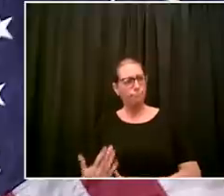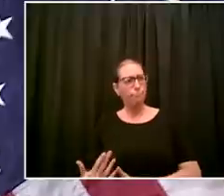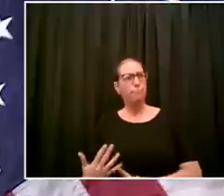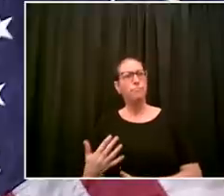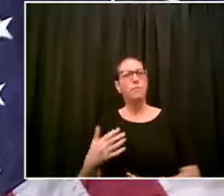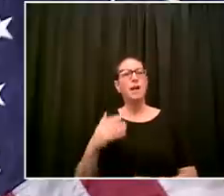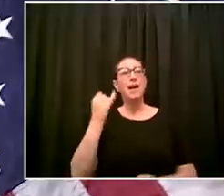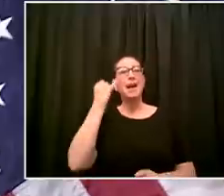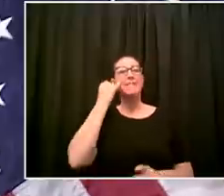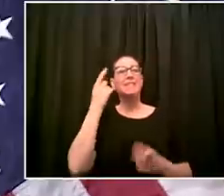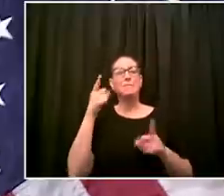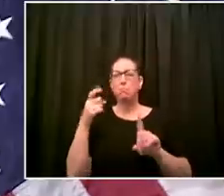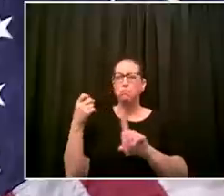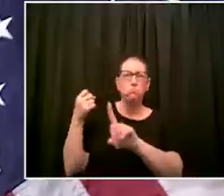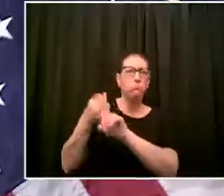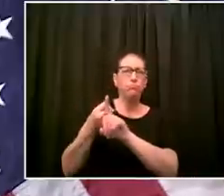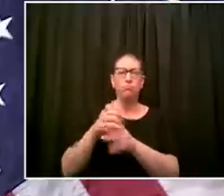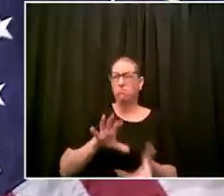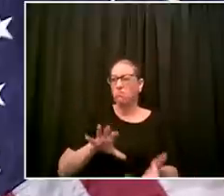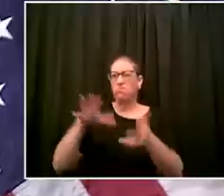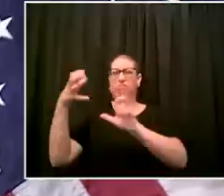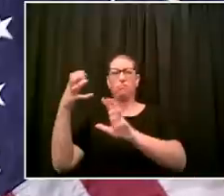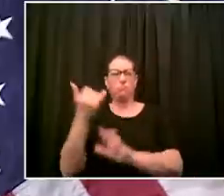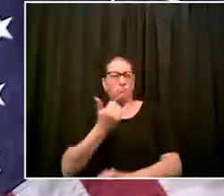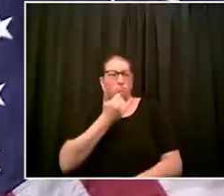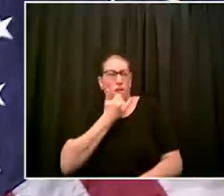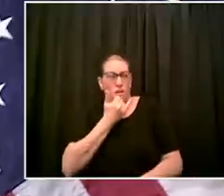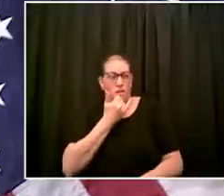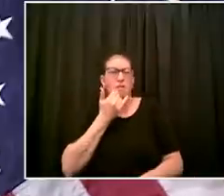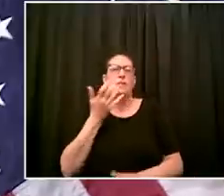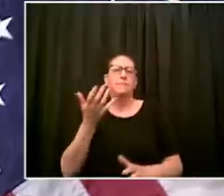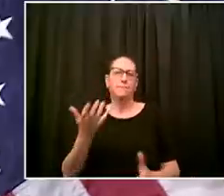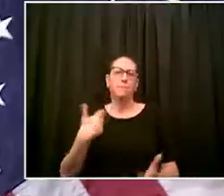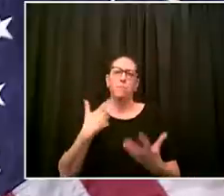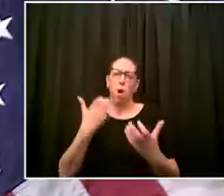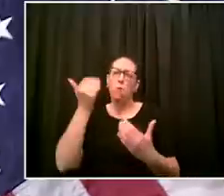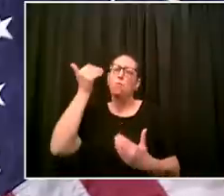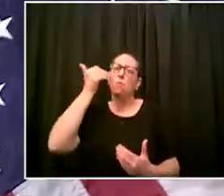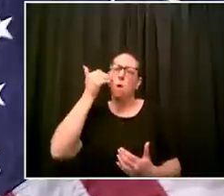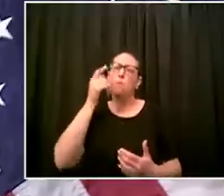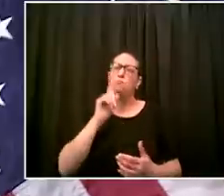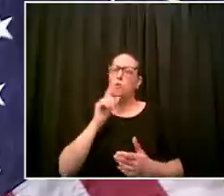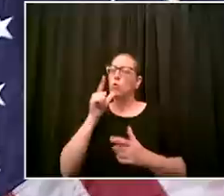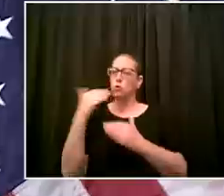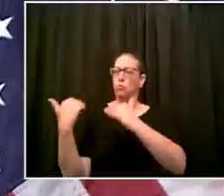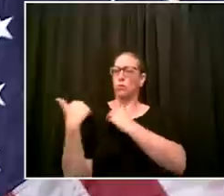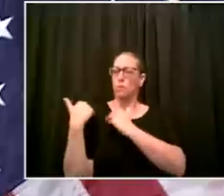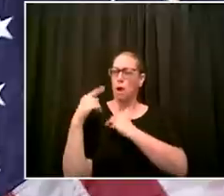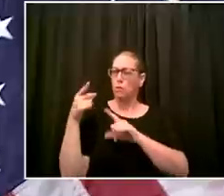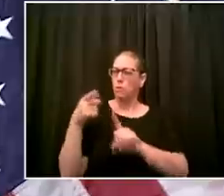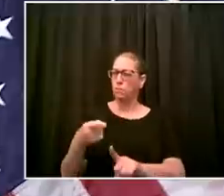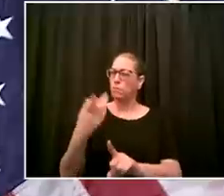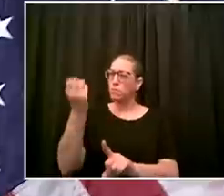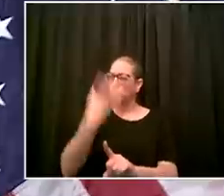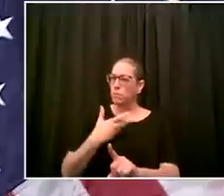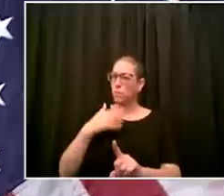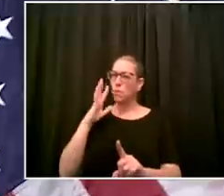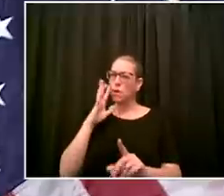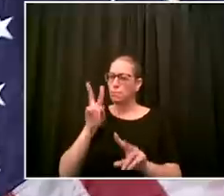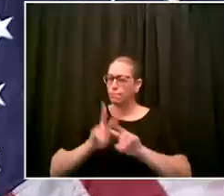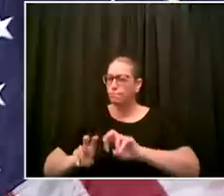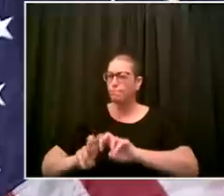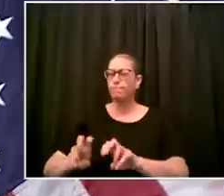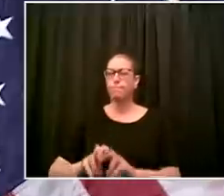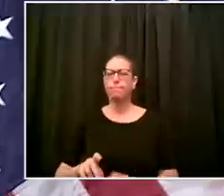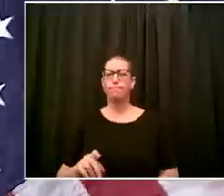to find the exact individuals who are responsible and then there of course will be consequences and much more immediately we have to make